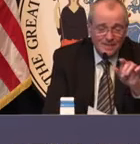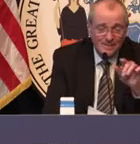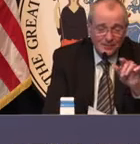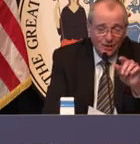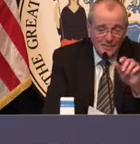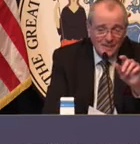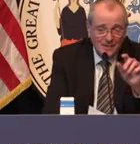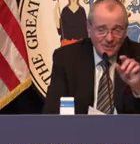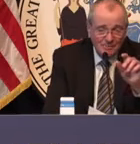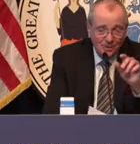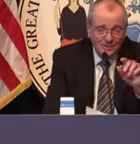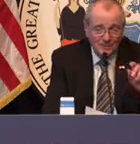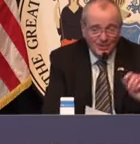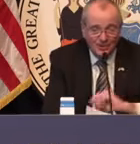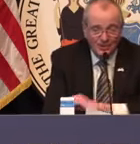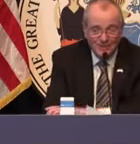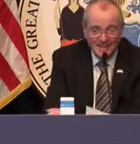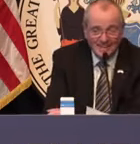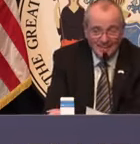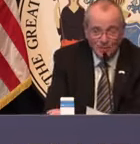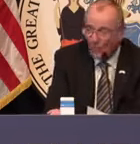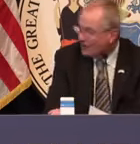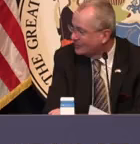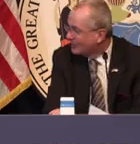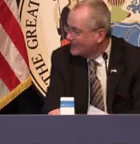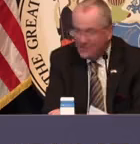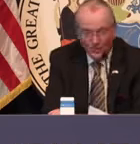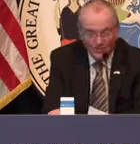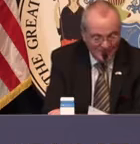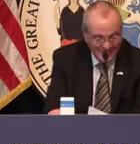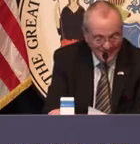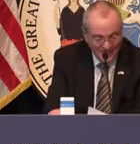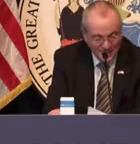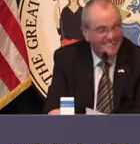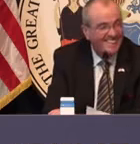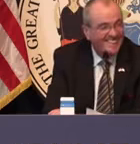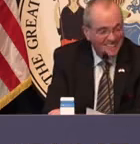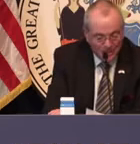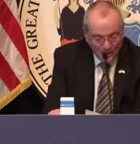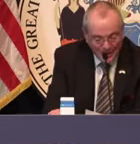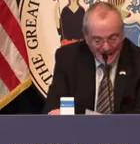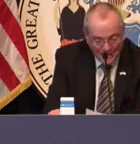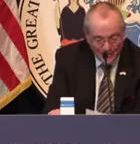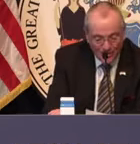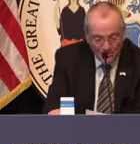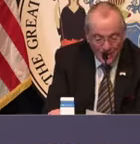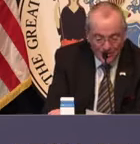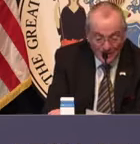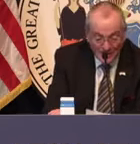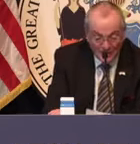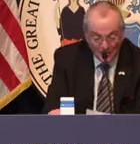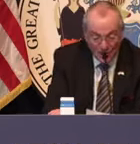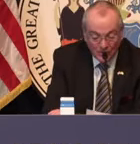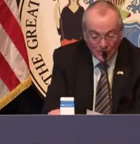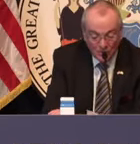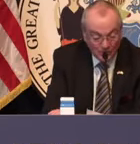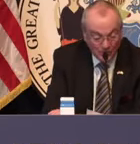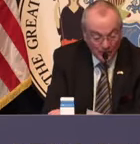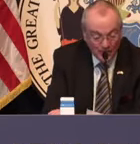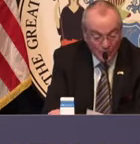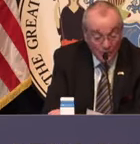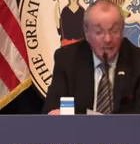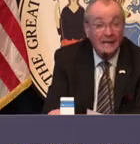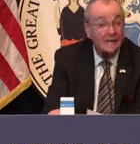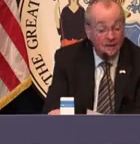like a little bit of a Soviet Union motif there on the right. I love the workers' first notion. Shortly after our public health emergency